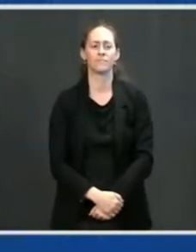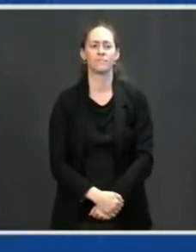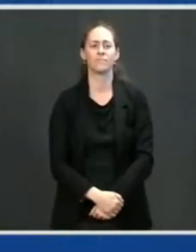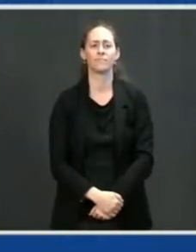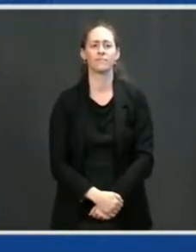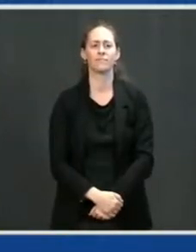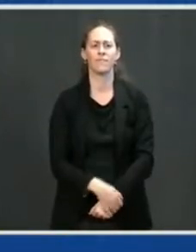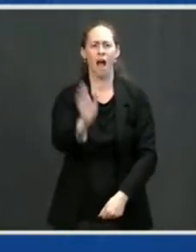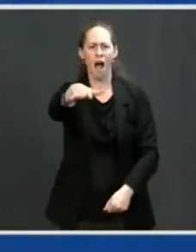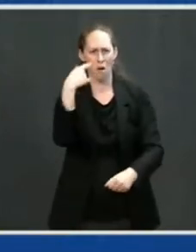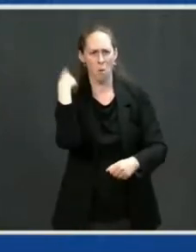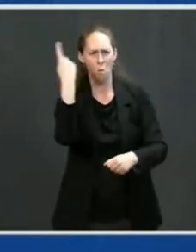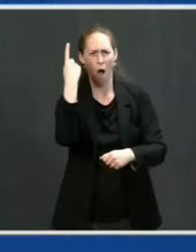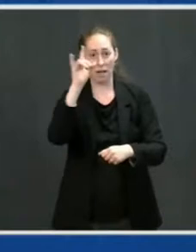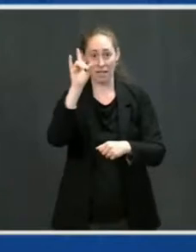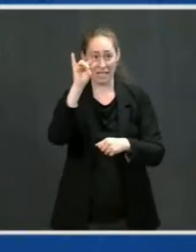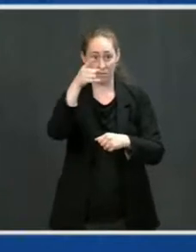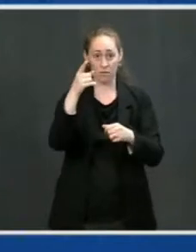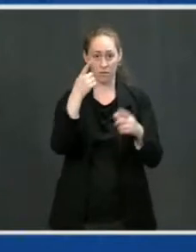that call that he is willing to change his behavior?